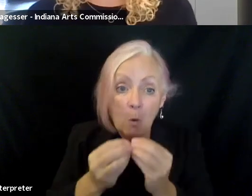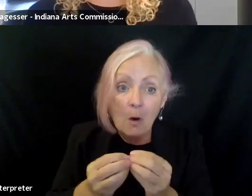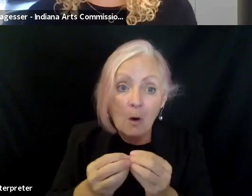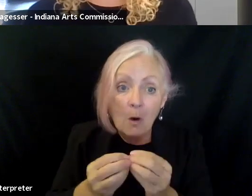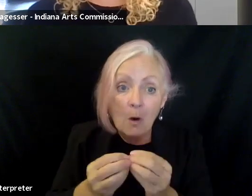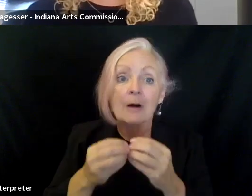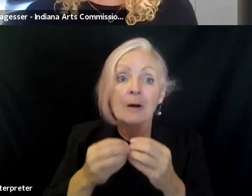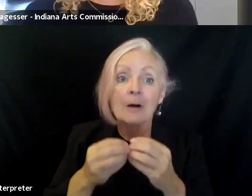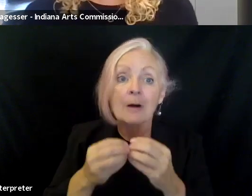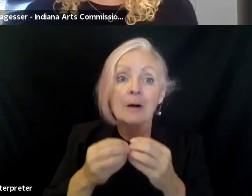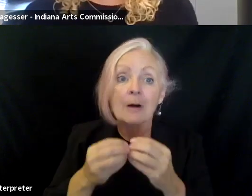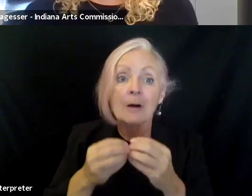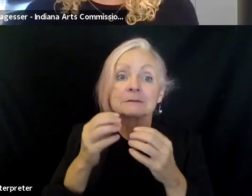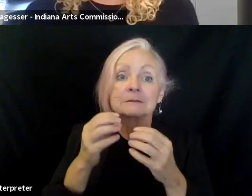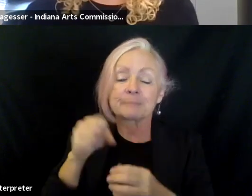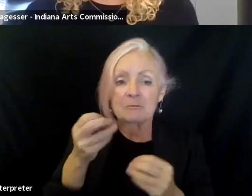like really quickly,